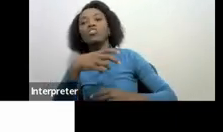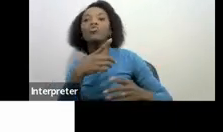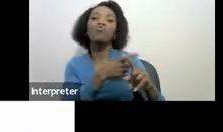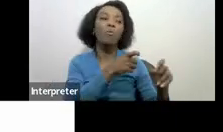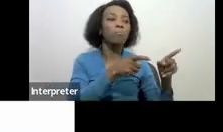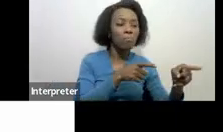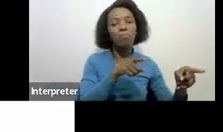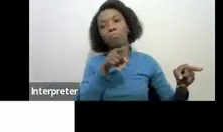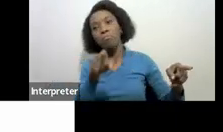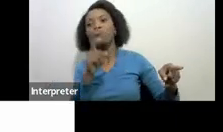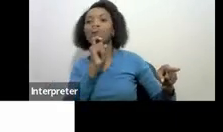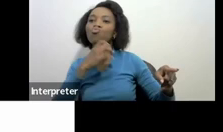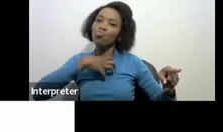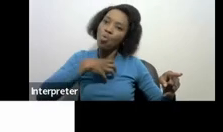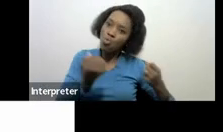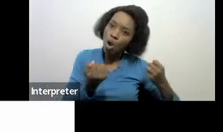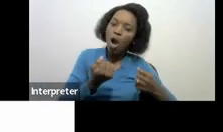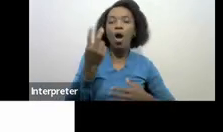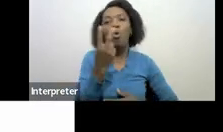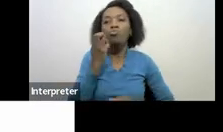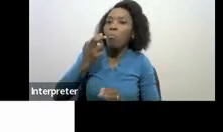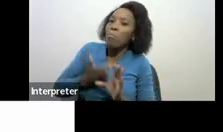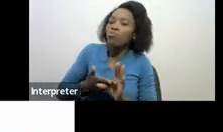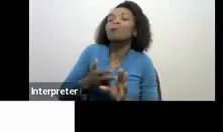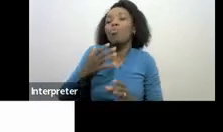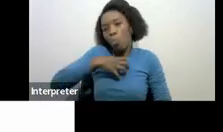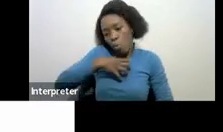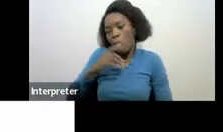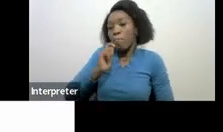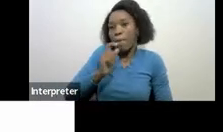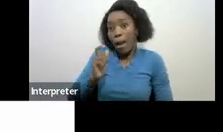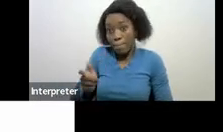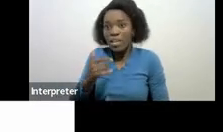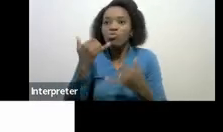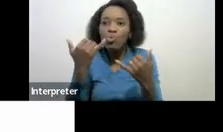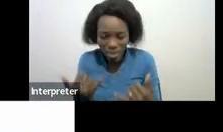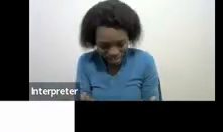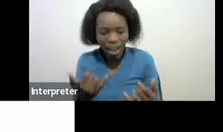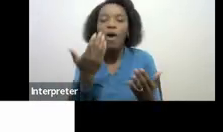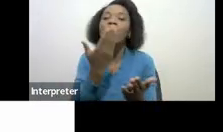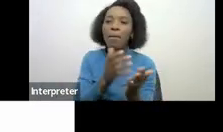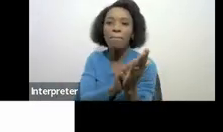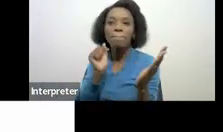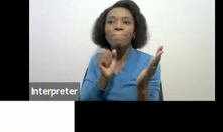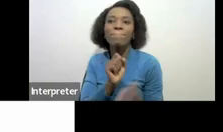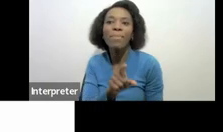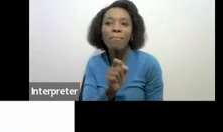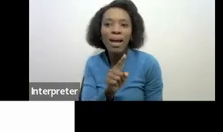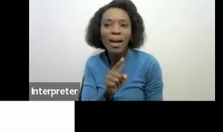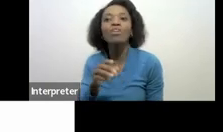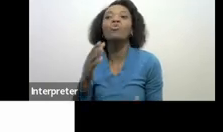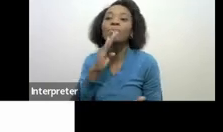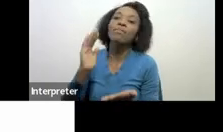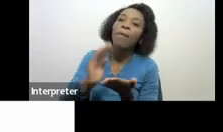car and then also use your own money to buy the fuel so now that one will be also part of that but as per your agreement